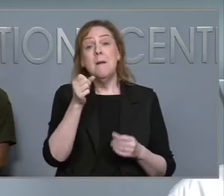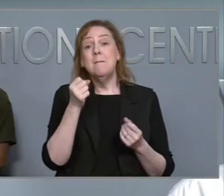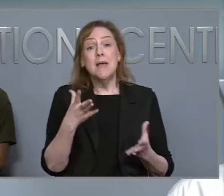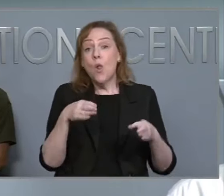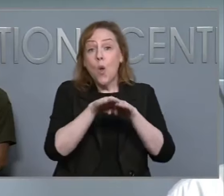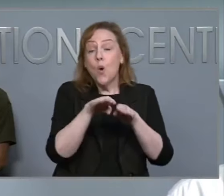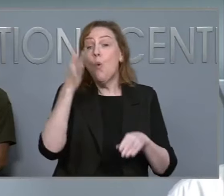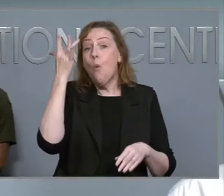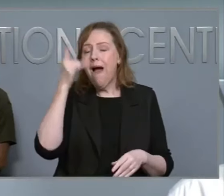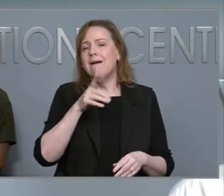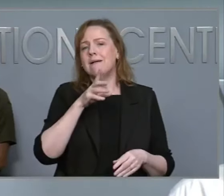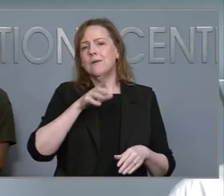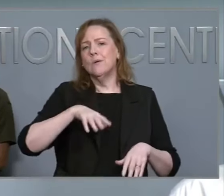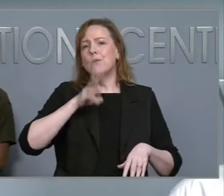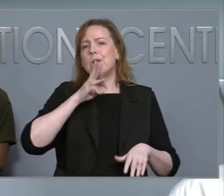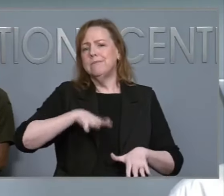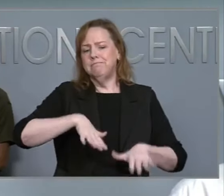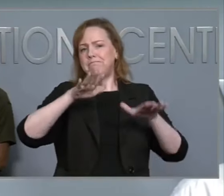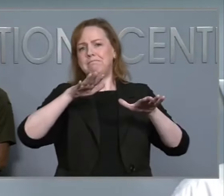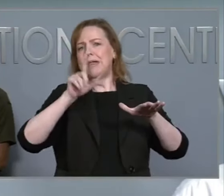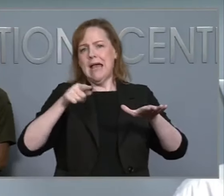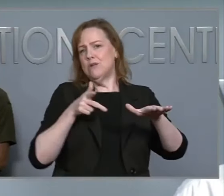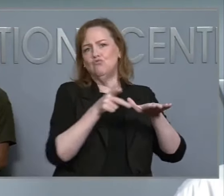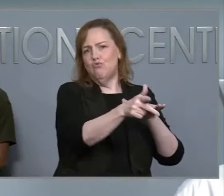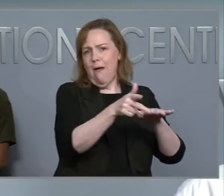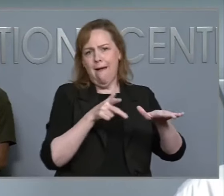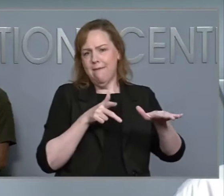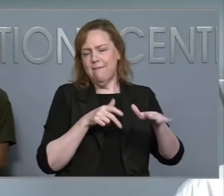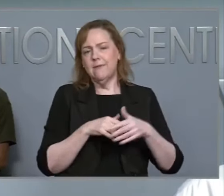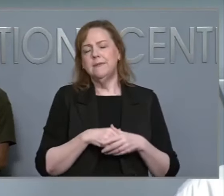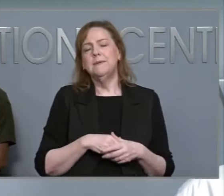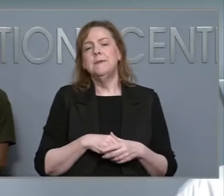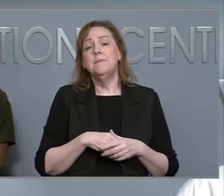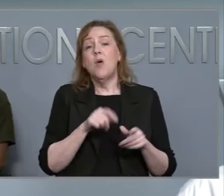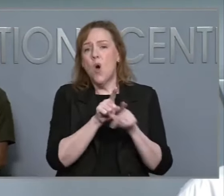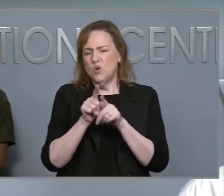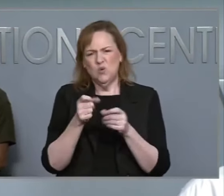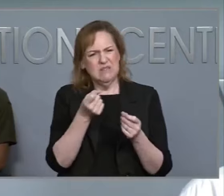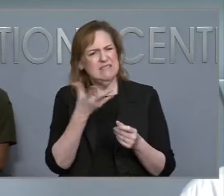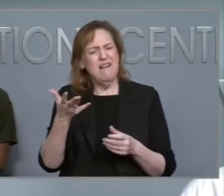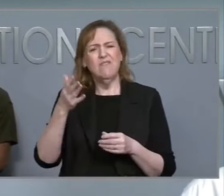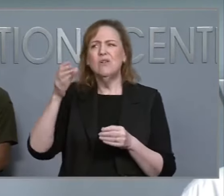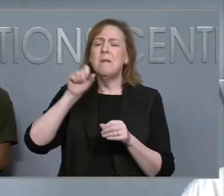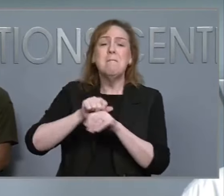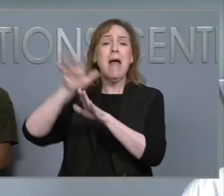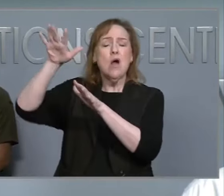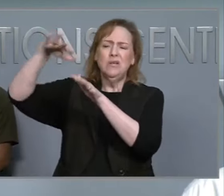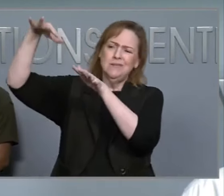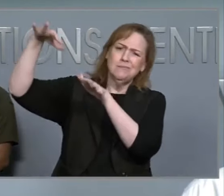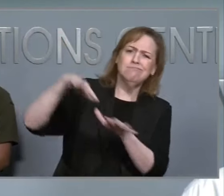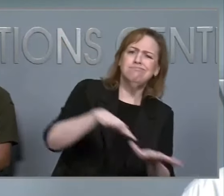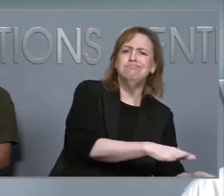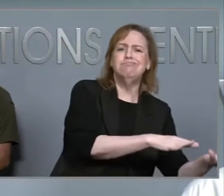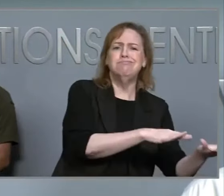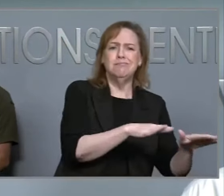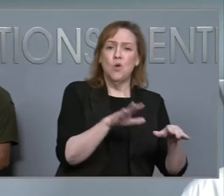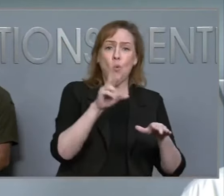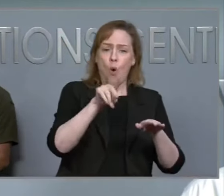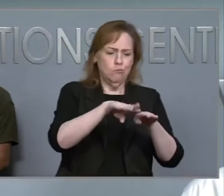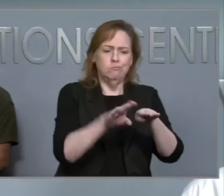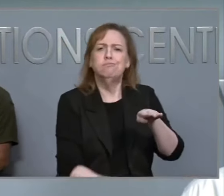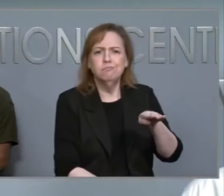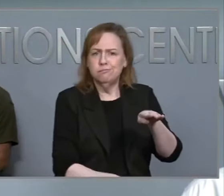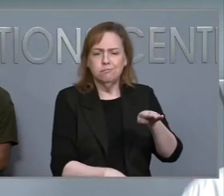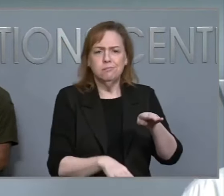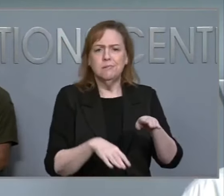is impassable or flooded. We also have several land and rock slides, downed power lines, pipe failures, and